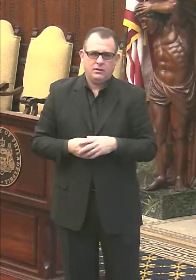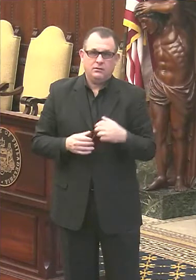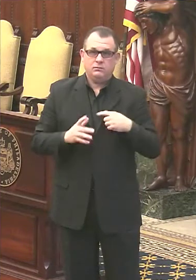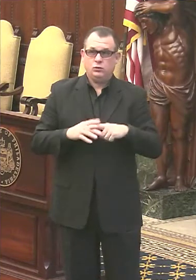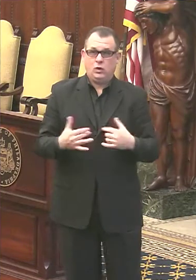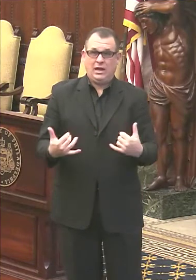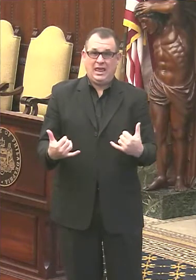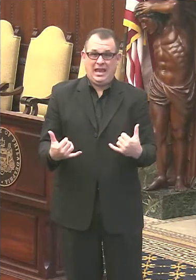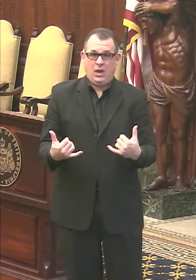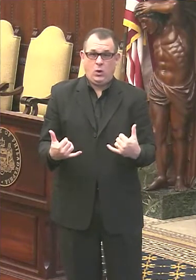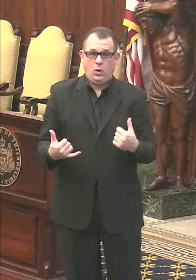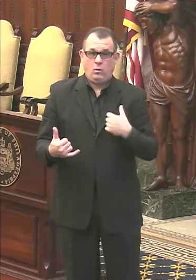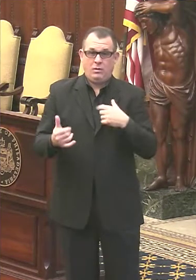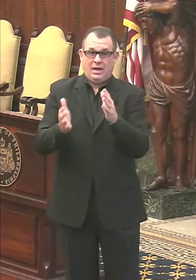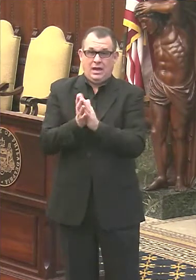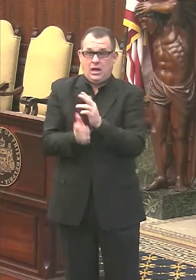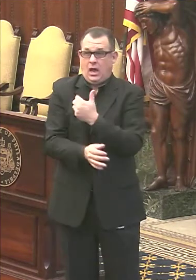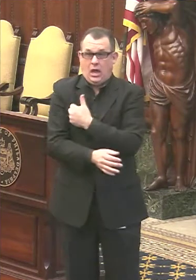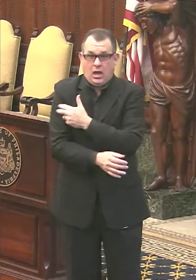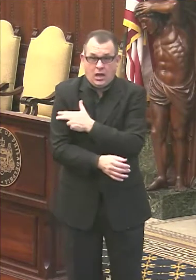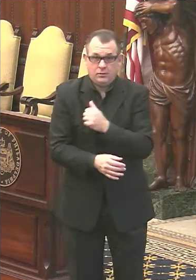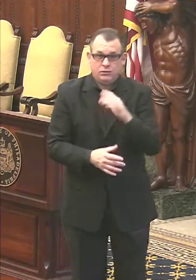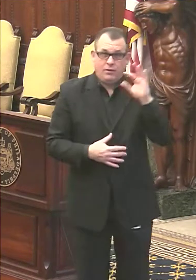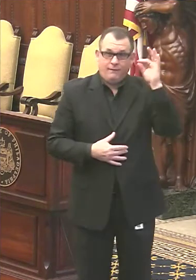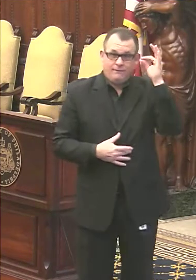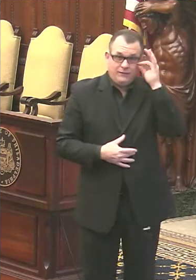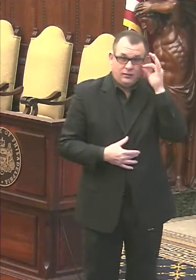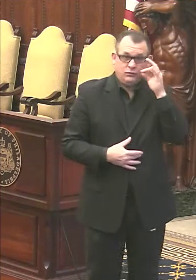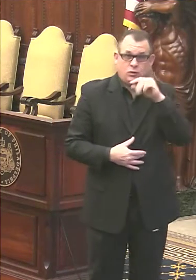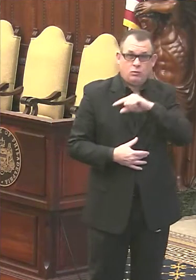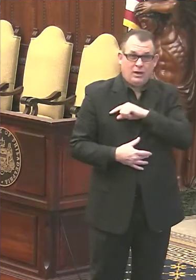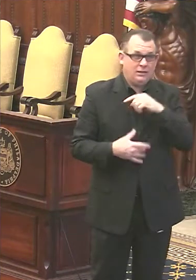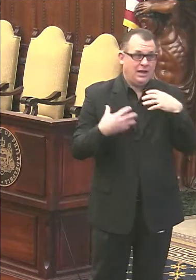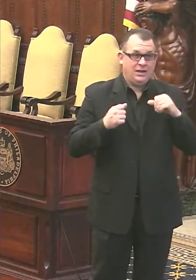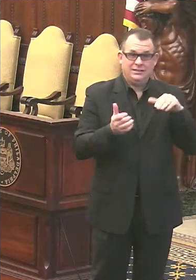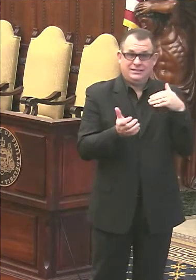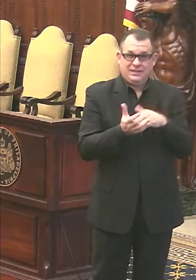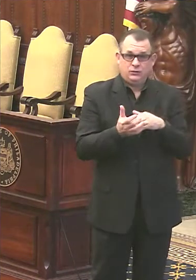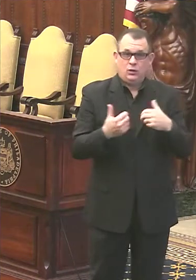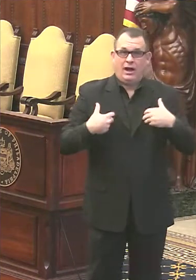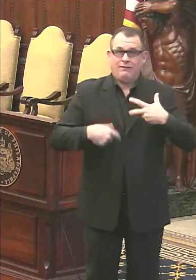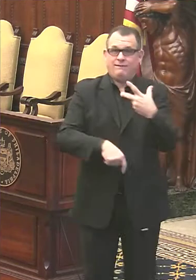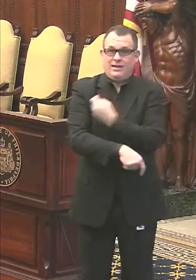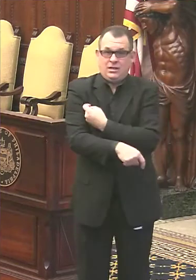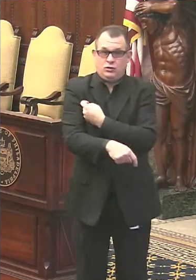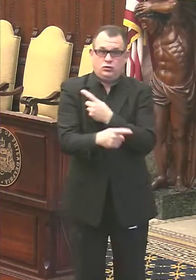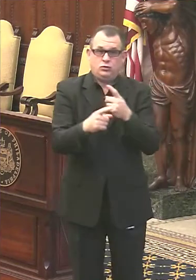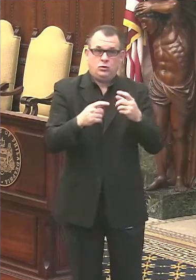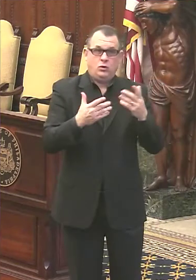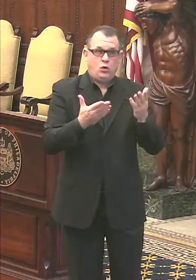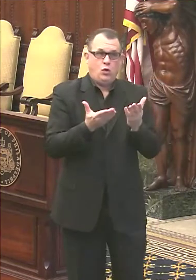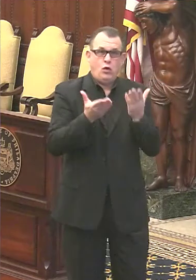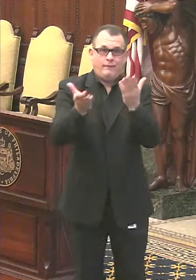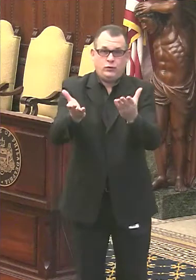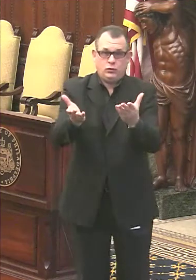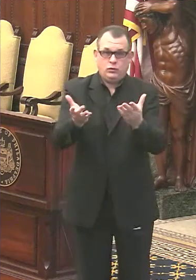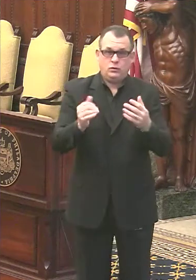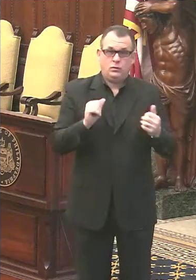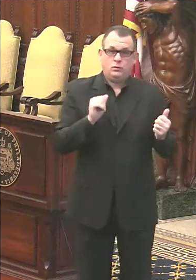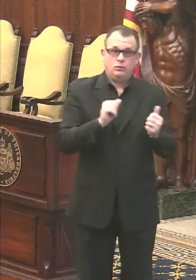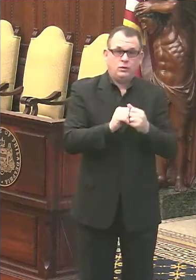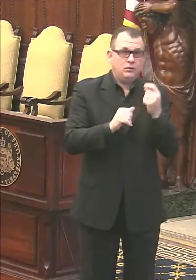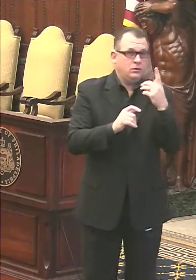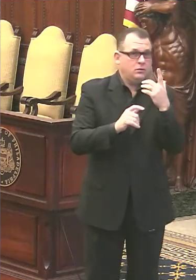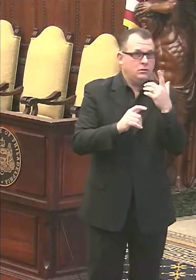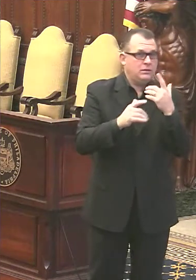hospitals and federally qualified health centers that have vaccine to start offering vaccine to their patients with the highest risk of the